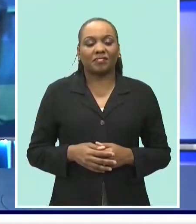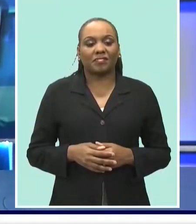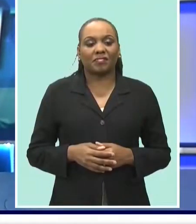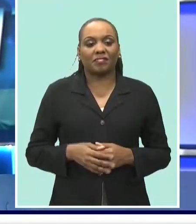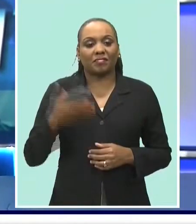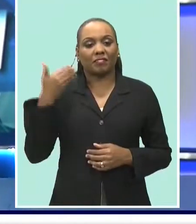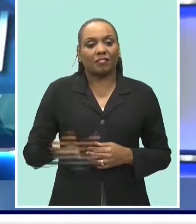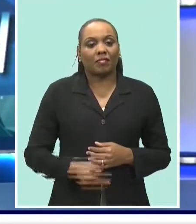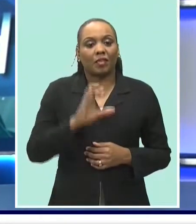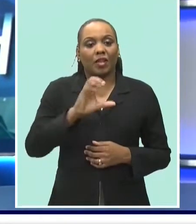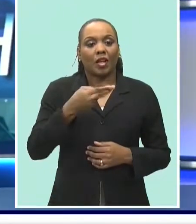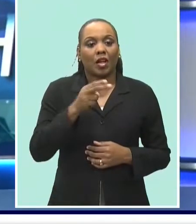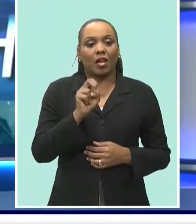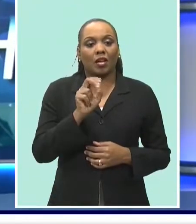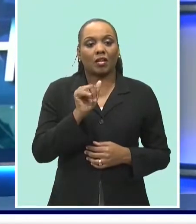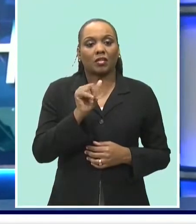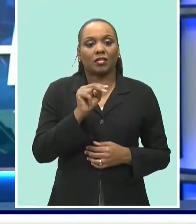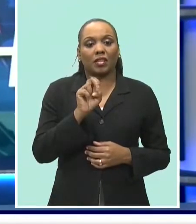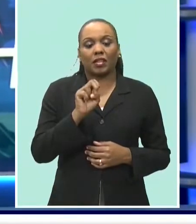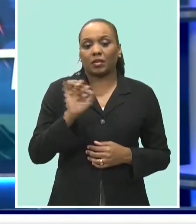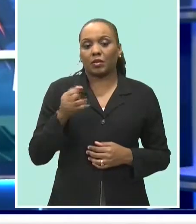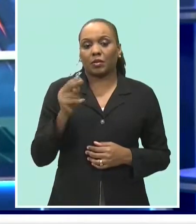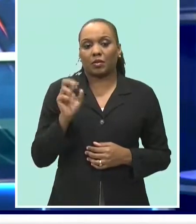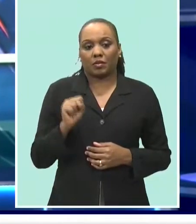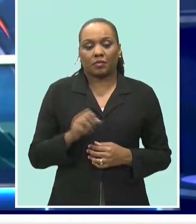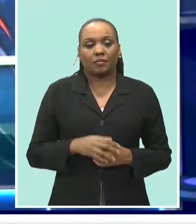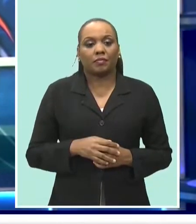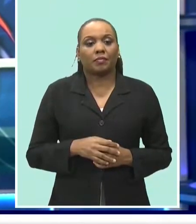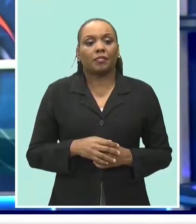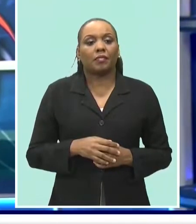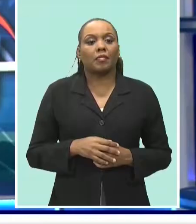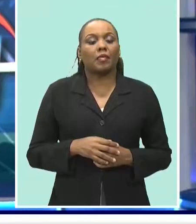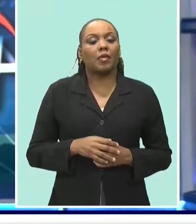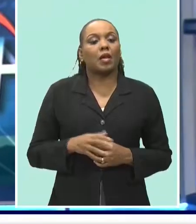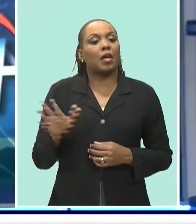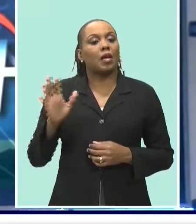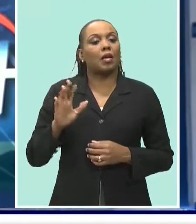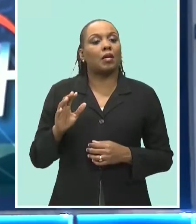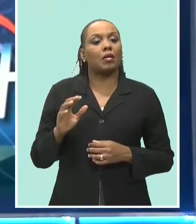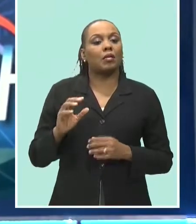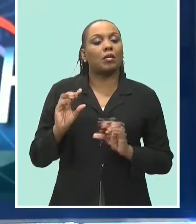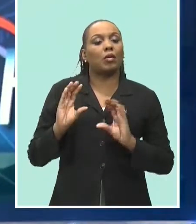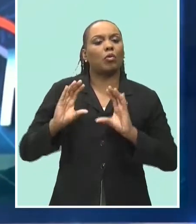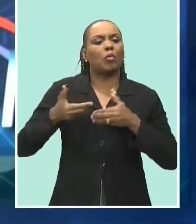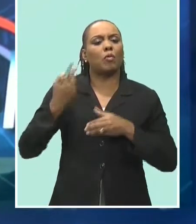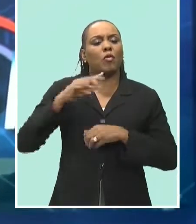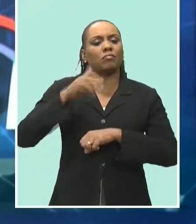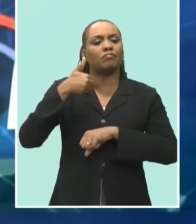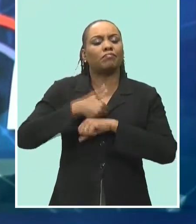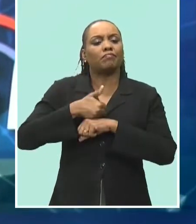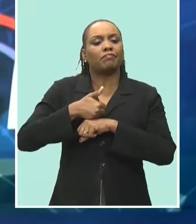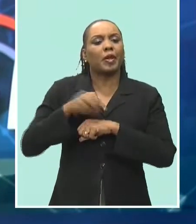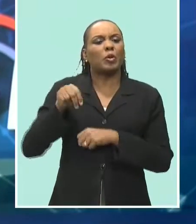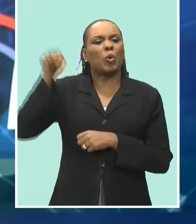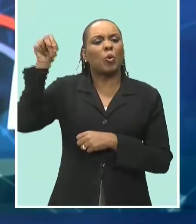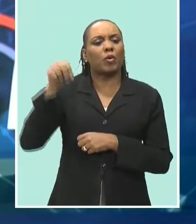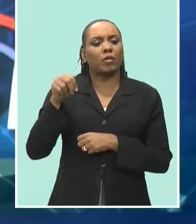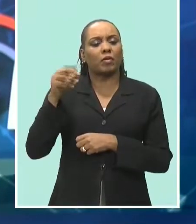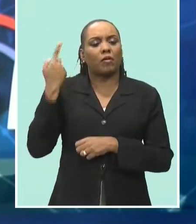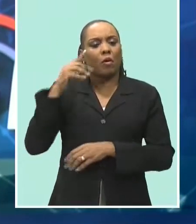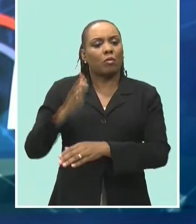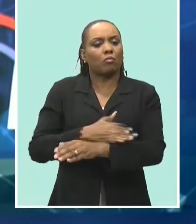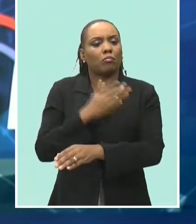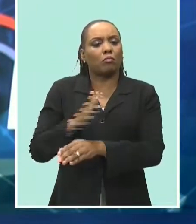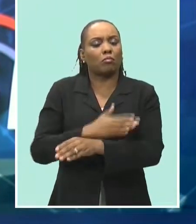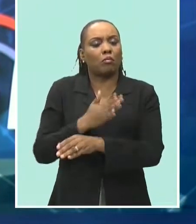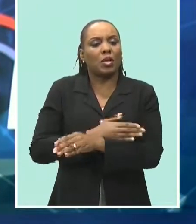i'm shane jones leading the news at seven a northern task force set up to make recommendations on the development of spite stone is to be